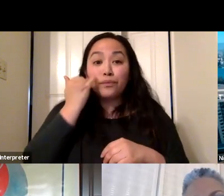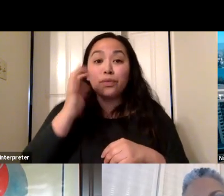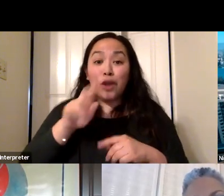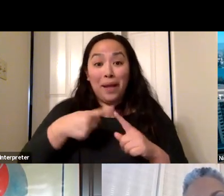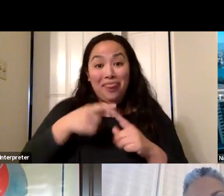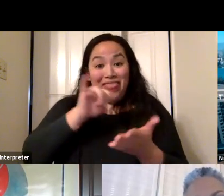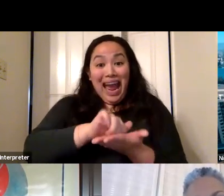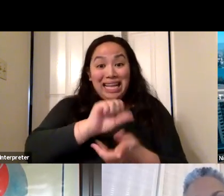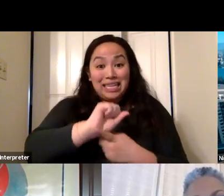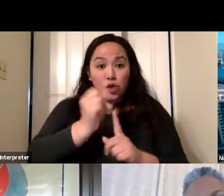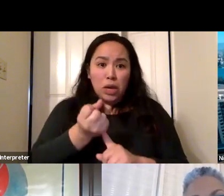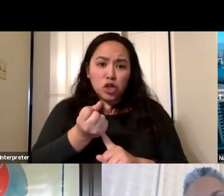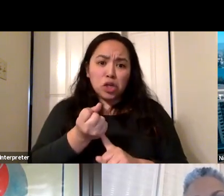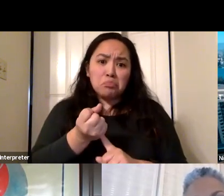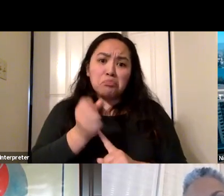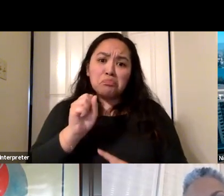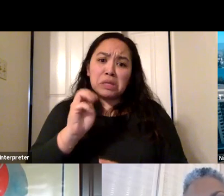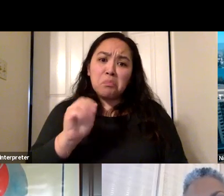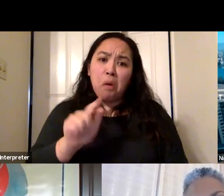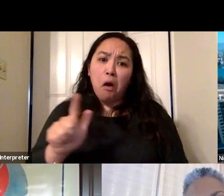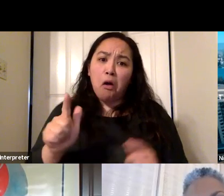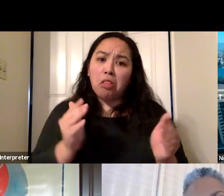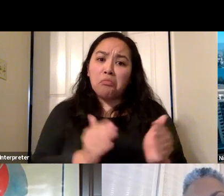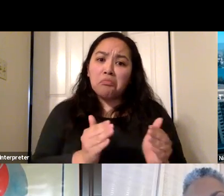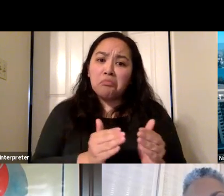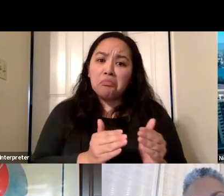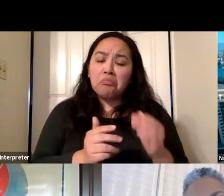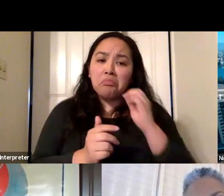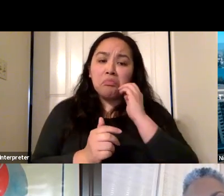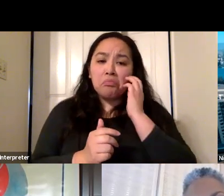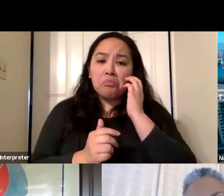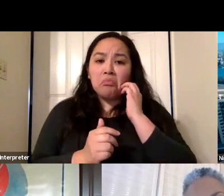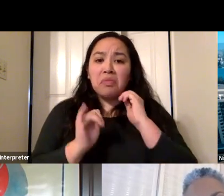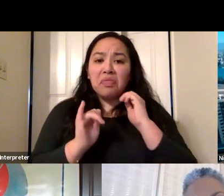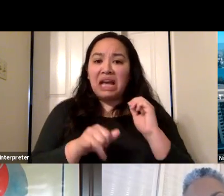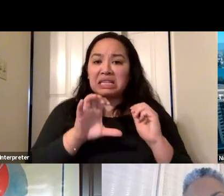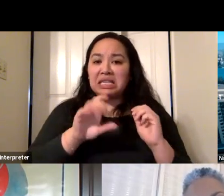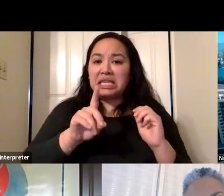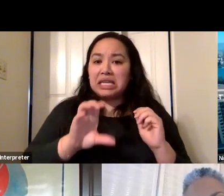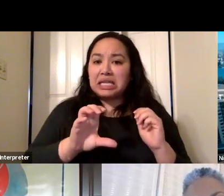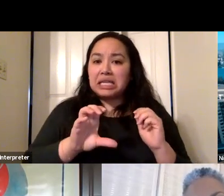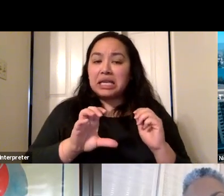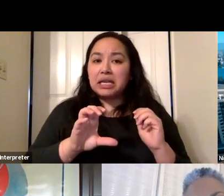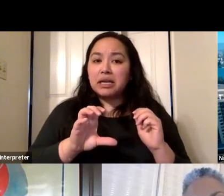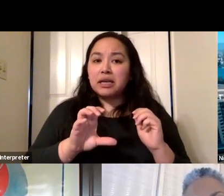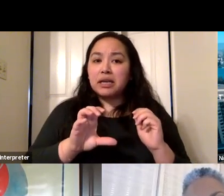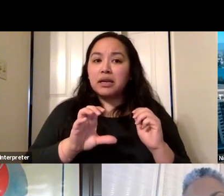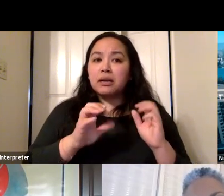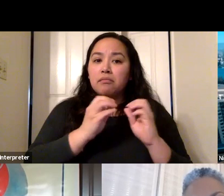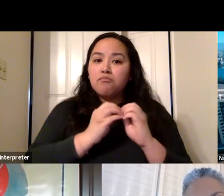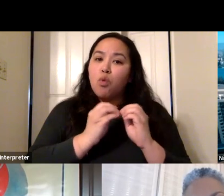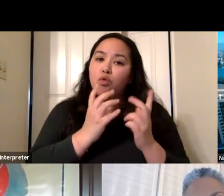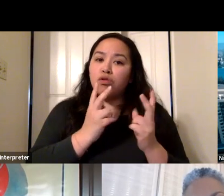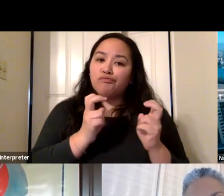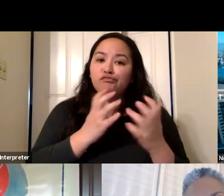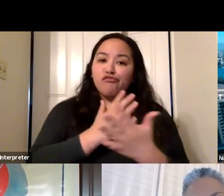situation, then I would consider that a small gathering. And you could apply those CDC, you know, more relaxed restrictions